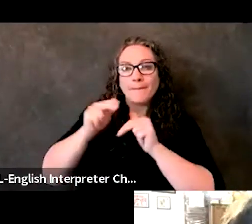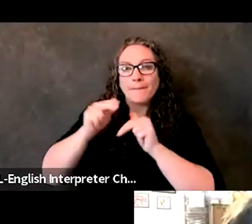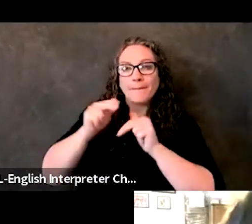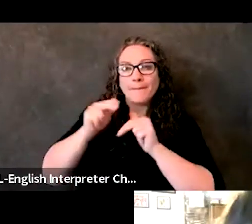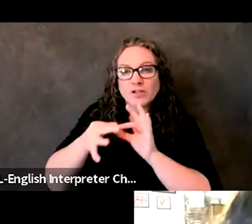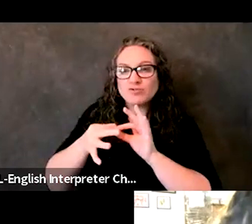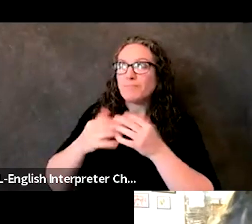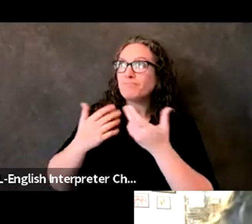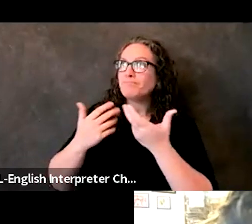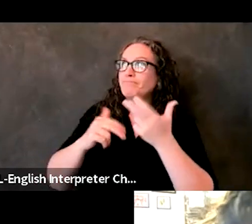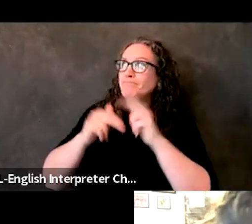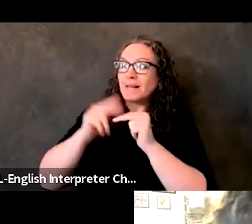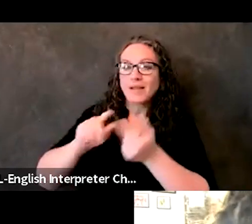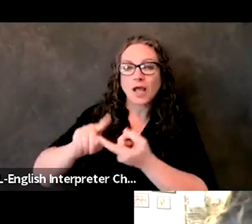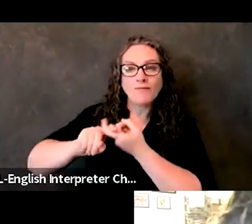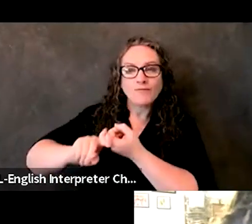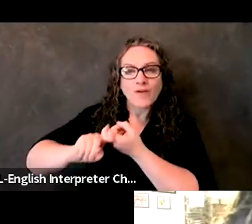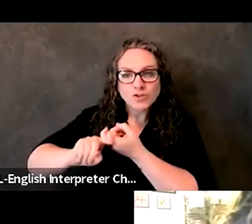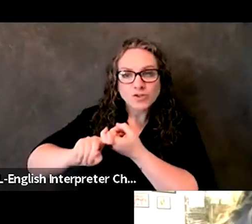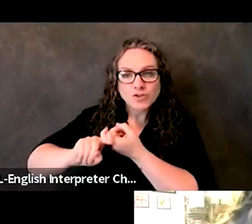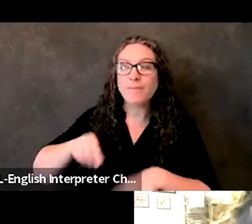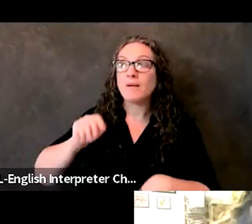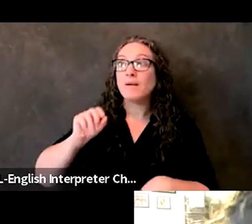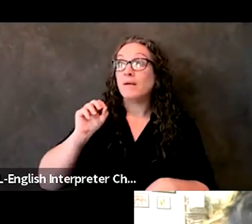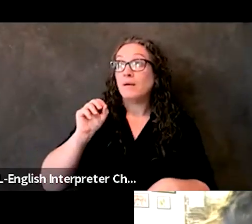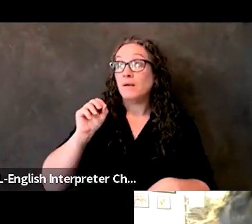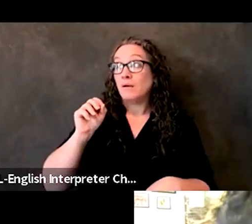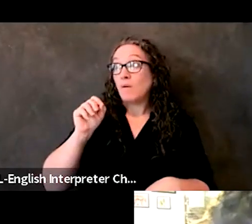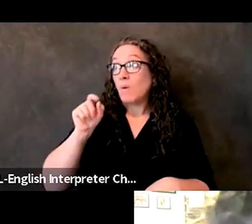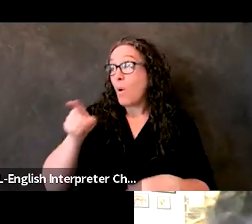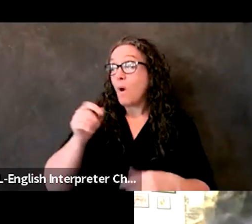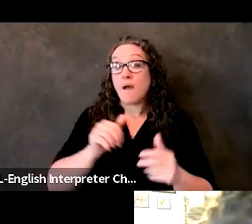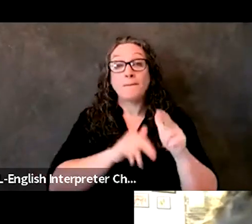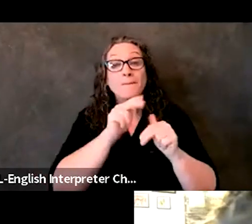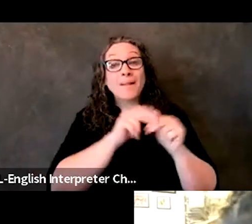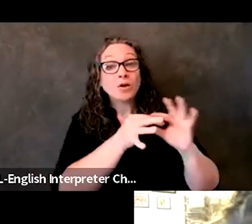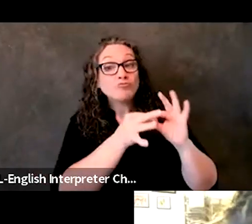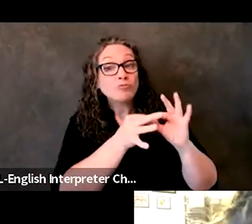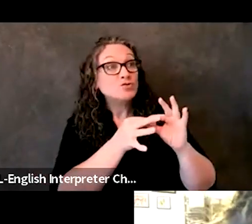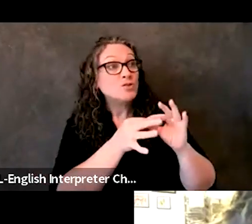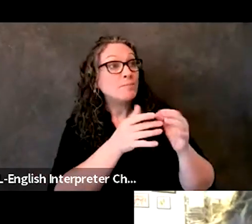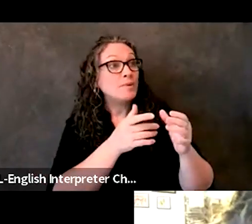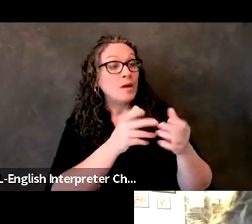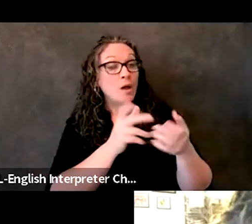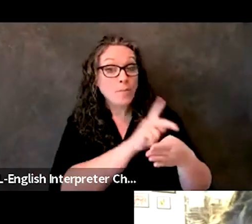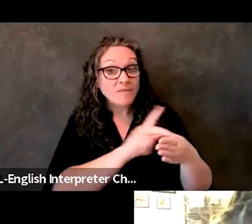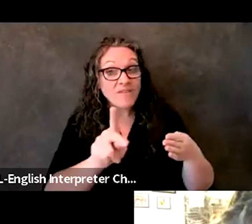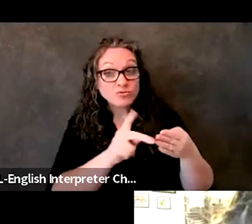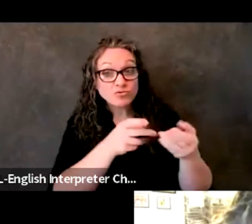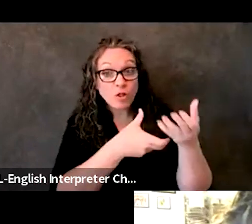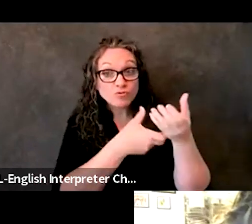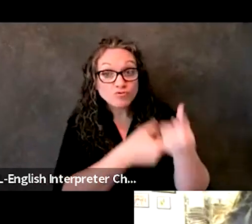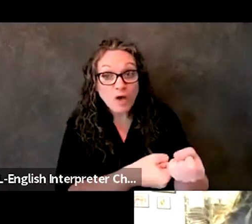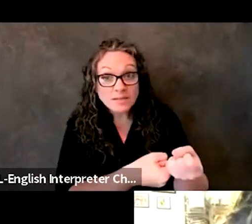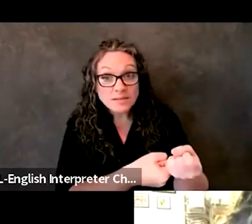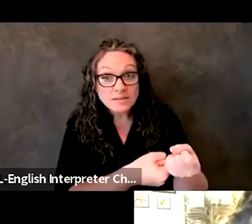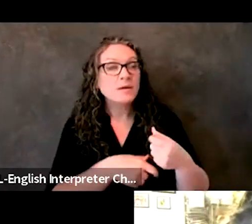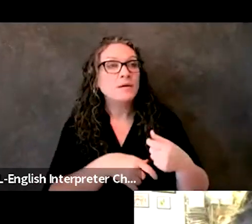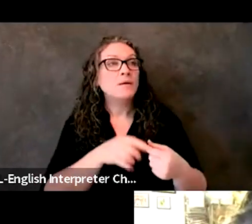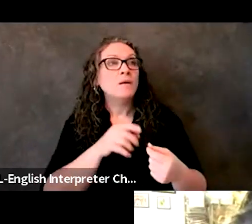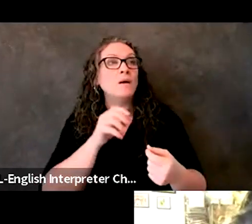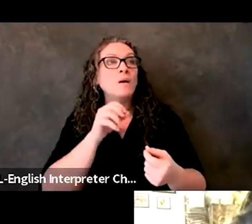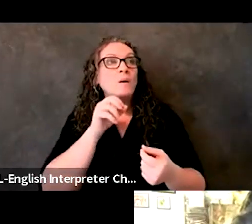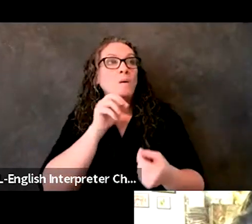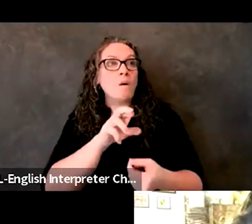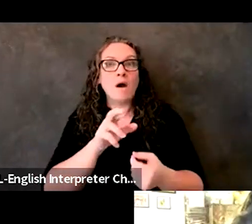friendship with someone. You could be talking about building a relationship with professional trust. You could be talking about a